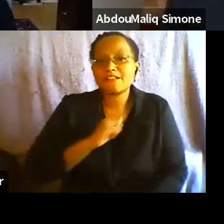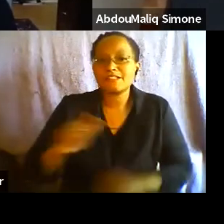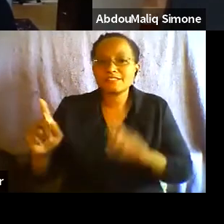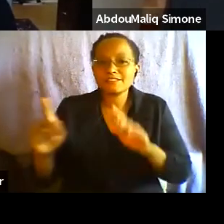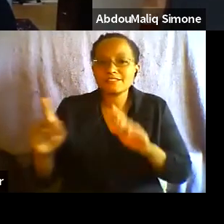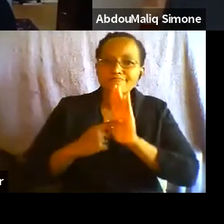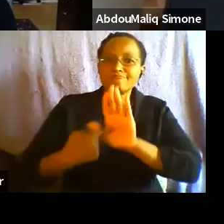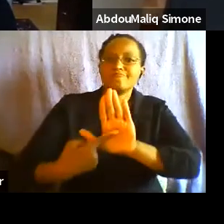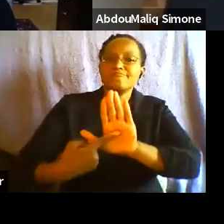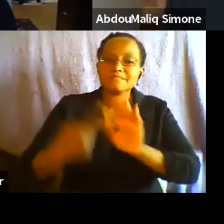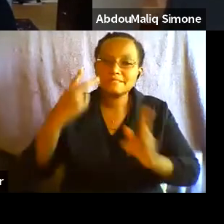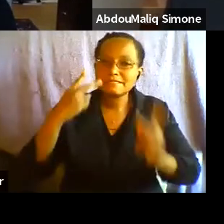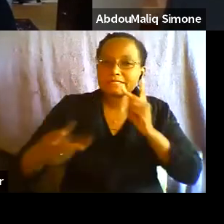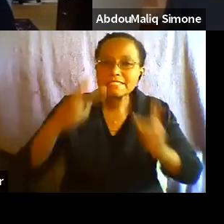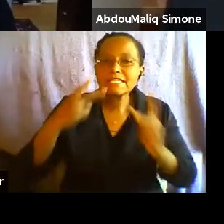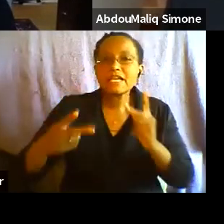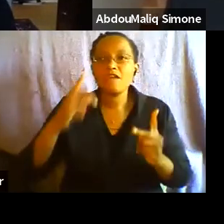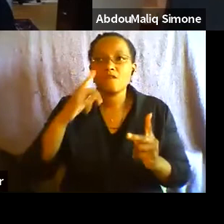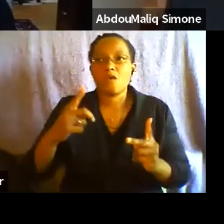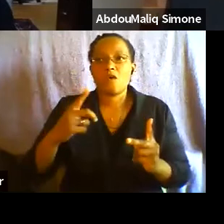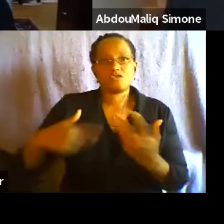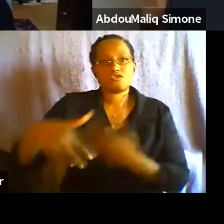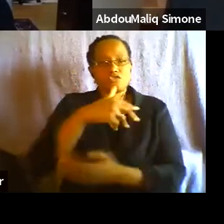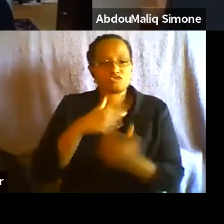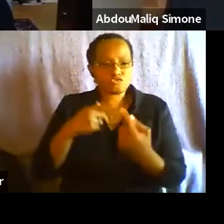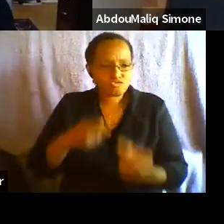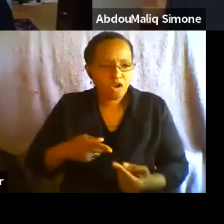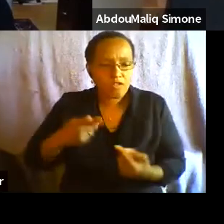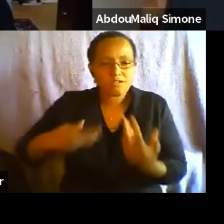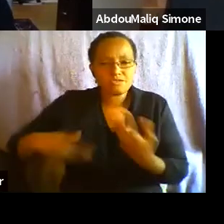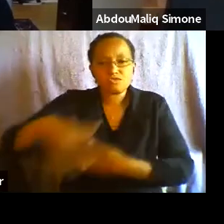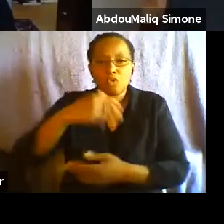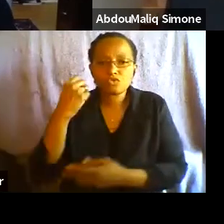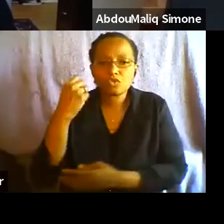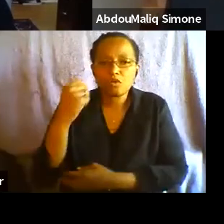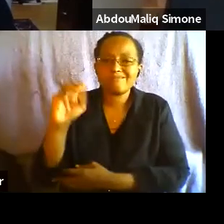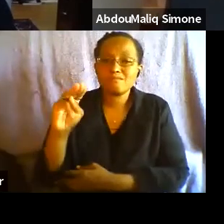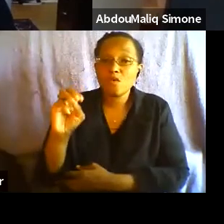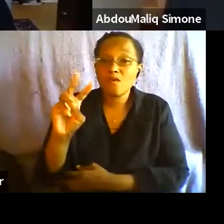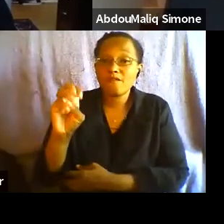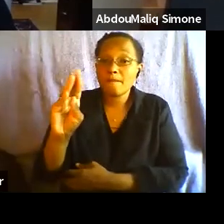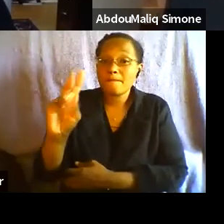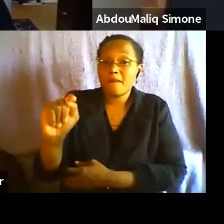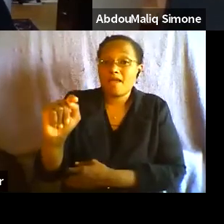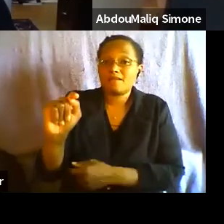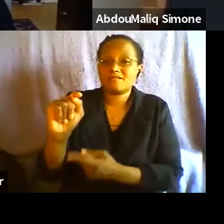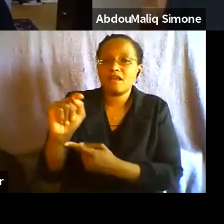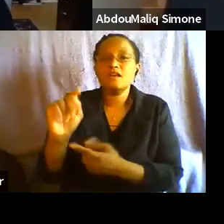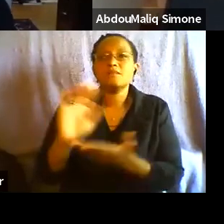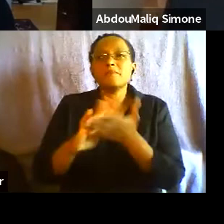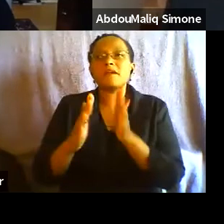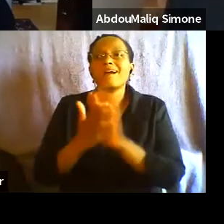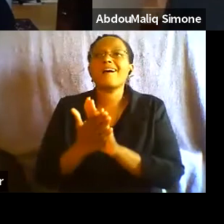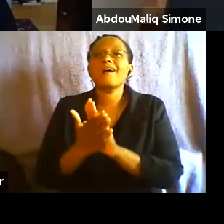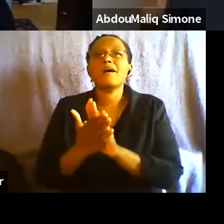making social struggles and social movement a part of, you know, an experimental and